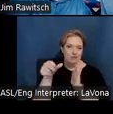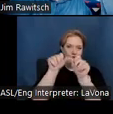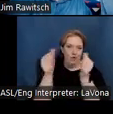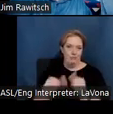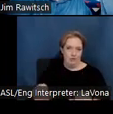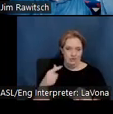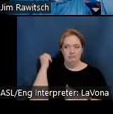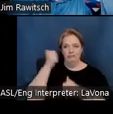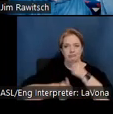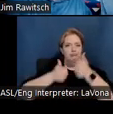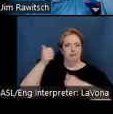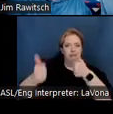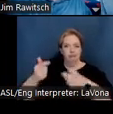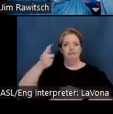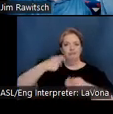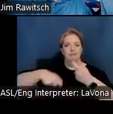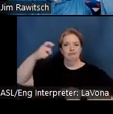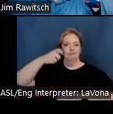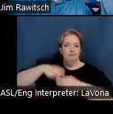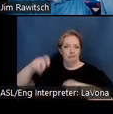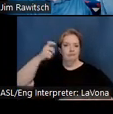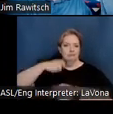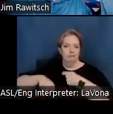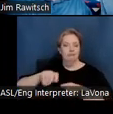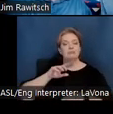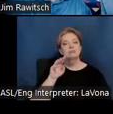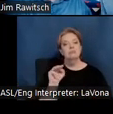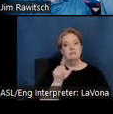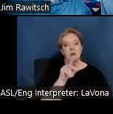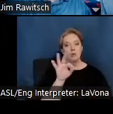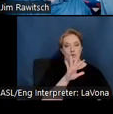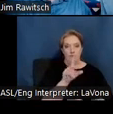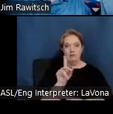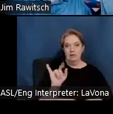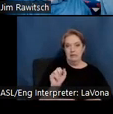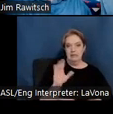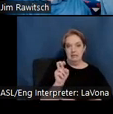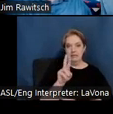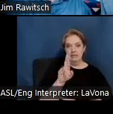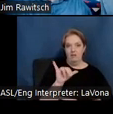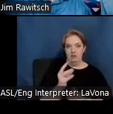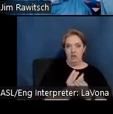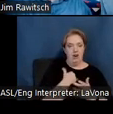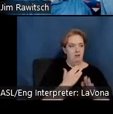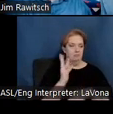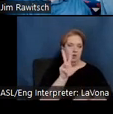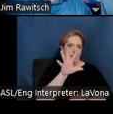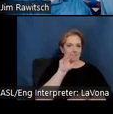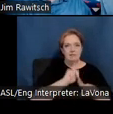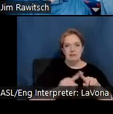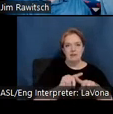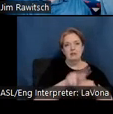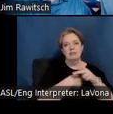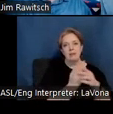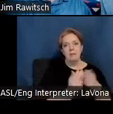The Malouf Discovery Garden is also home to more than 350 species of plants with interpretive